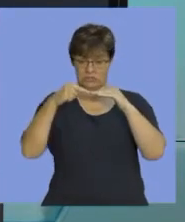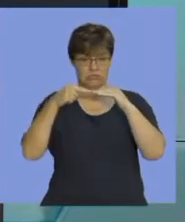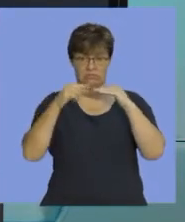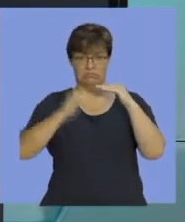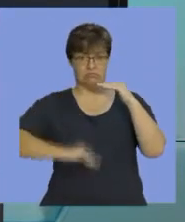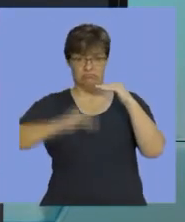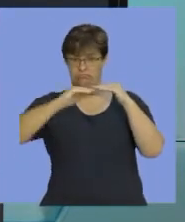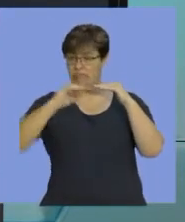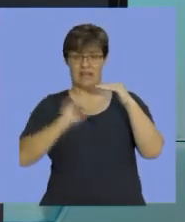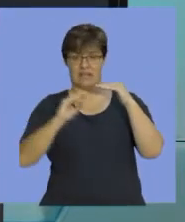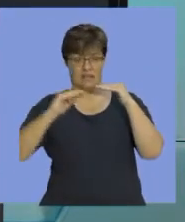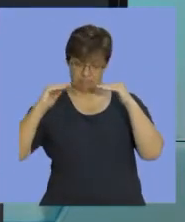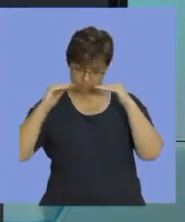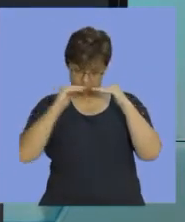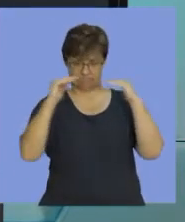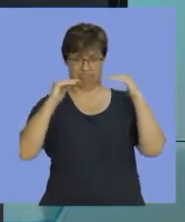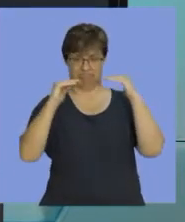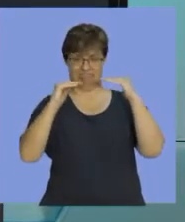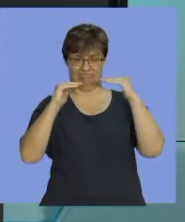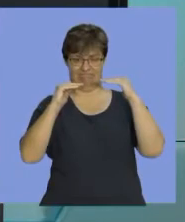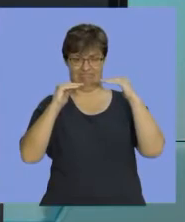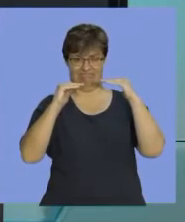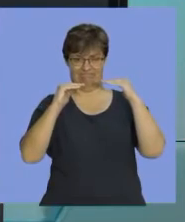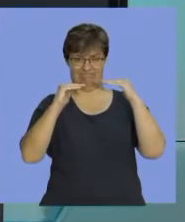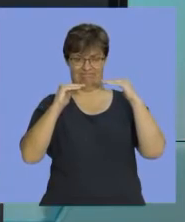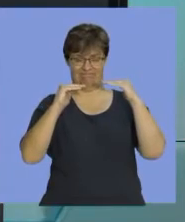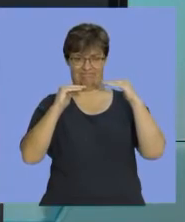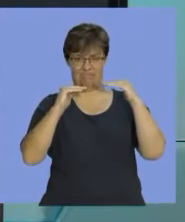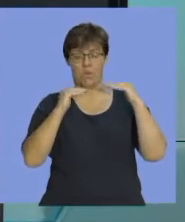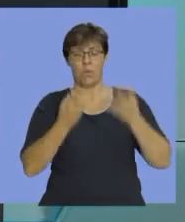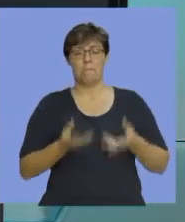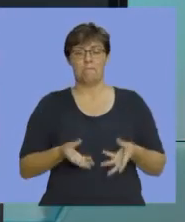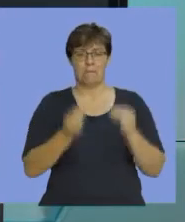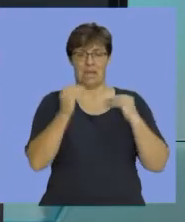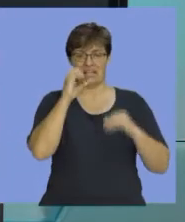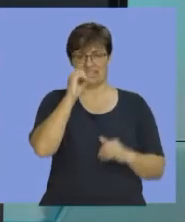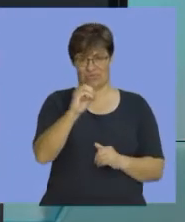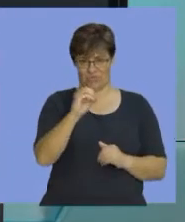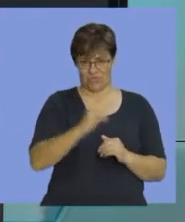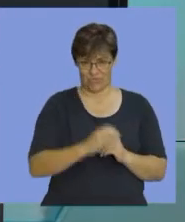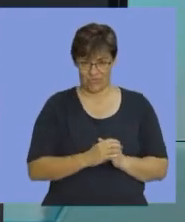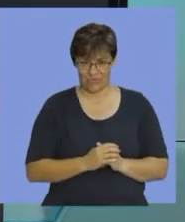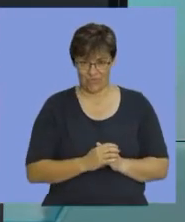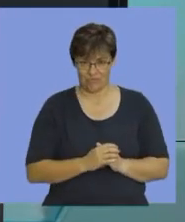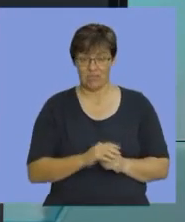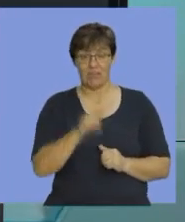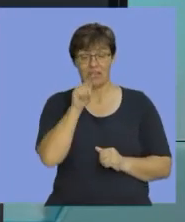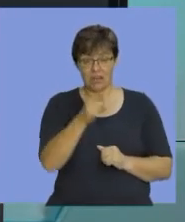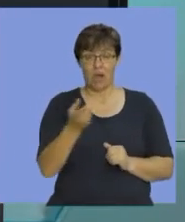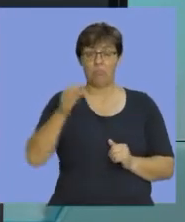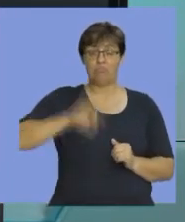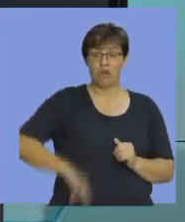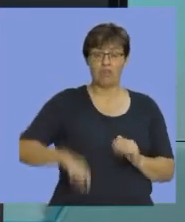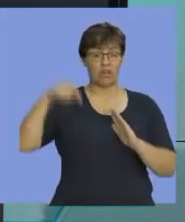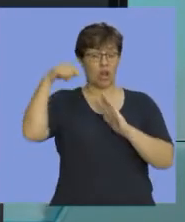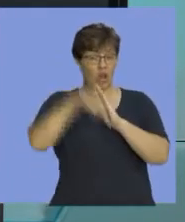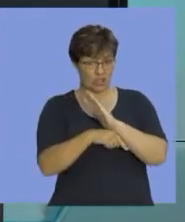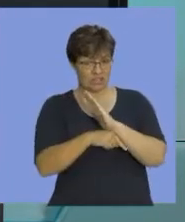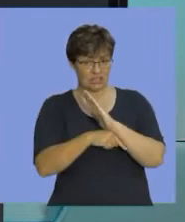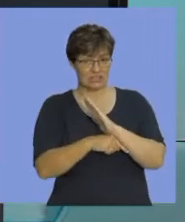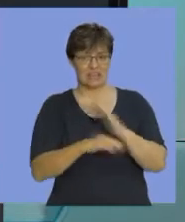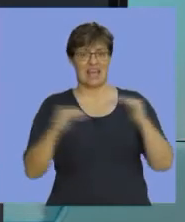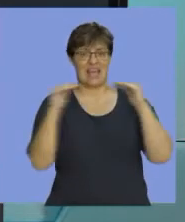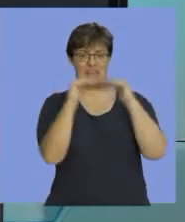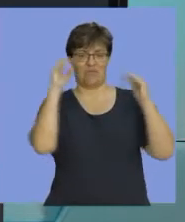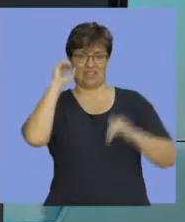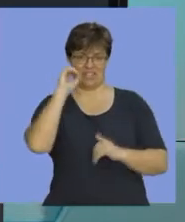have we made a loss on the sale of our goods. It's at the point where we break even. At that point, your profit or loss is equal to